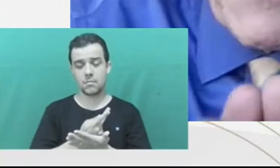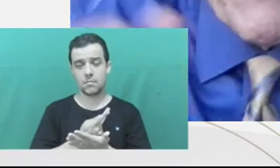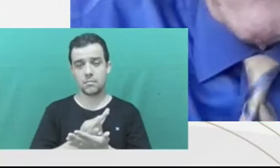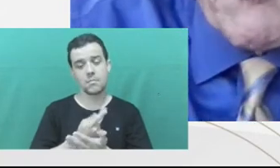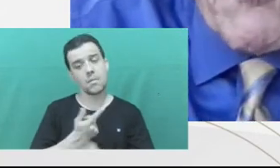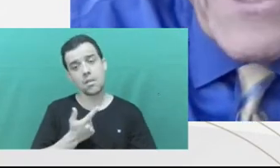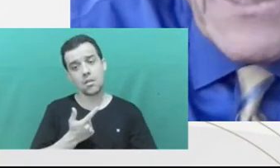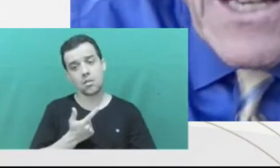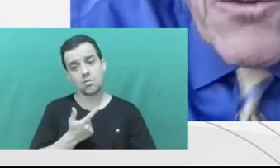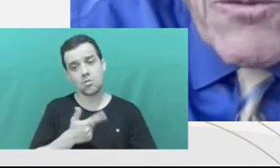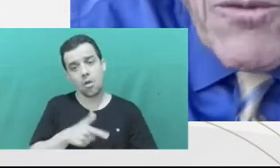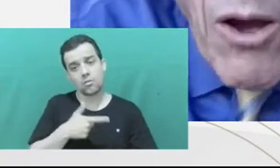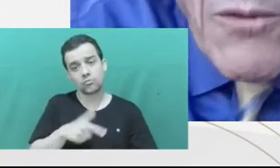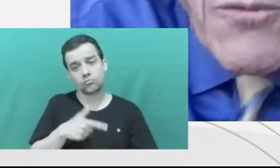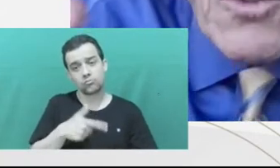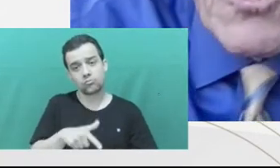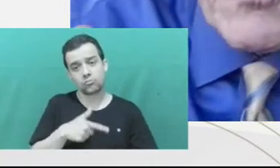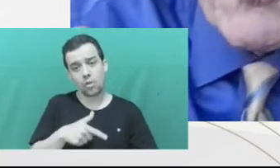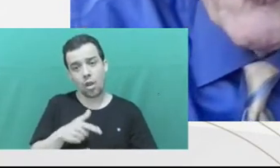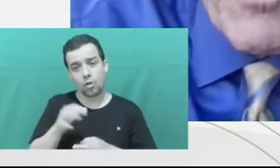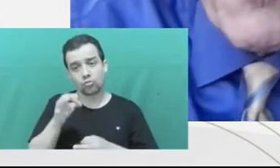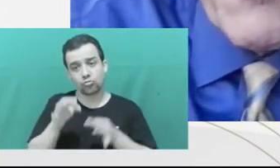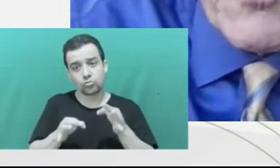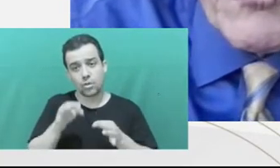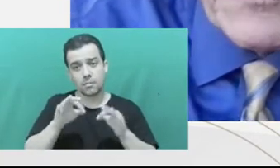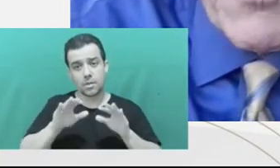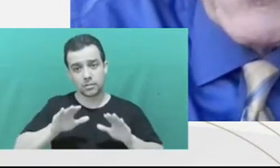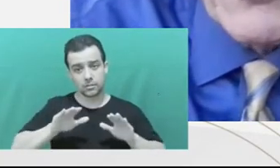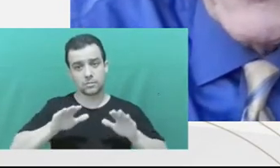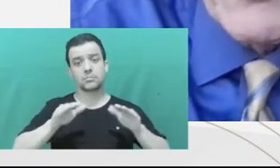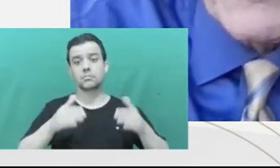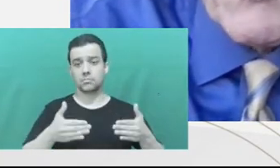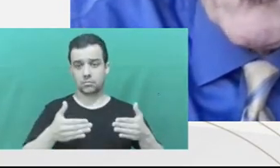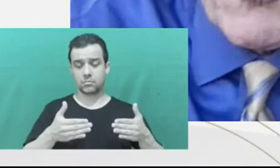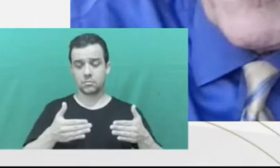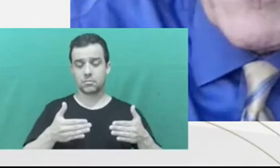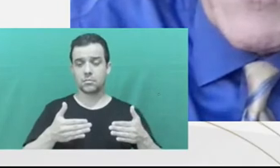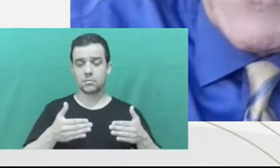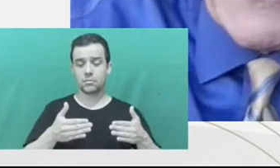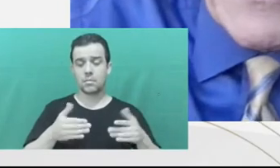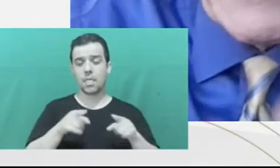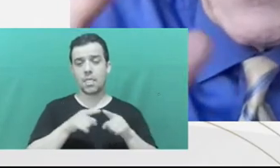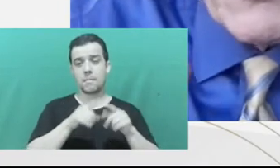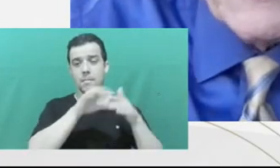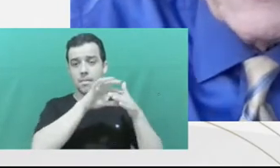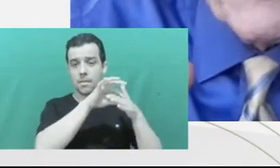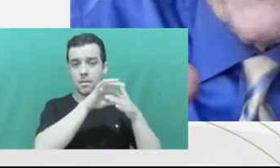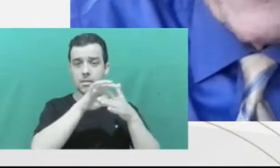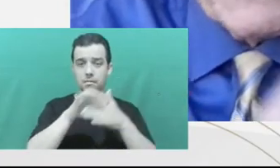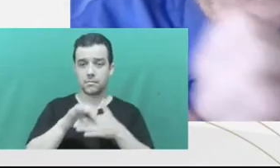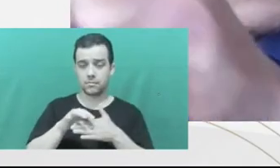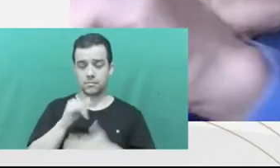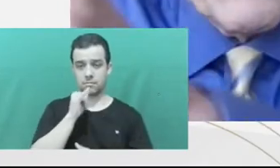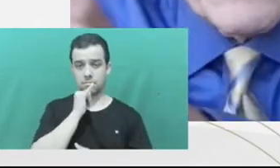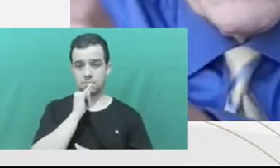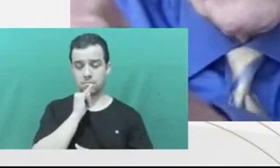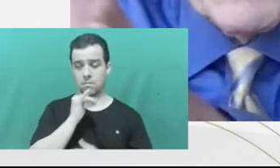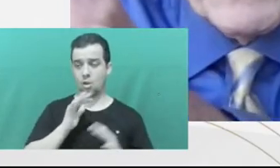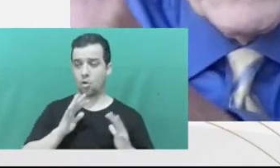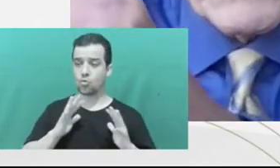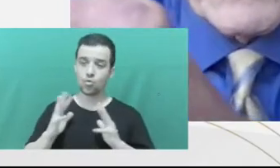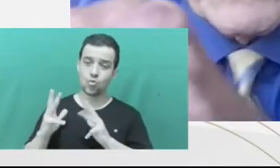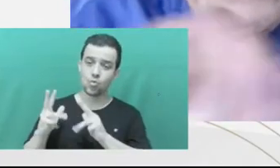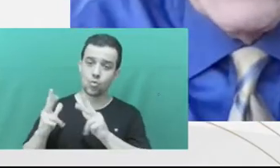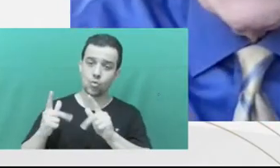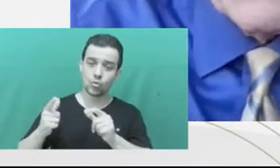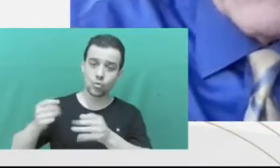But if you brought together all of you in a room, all of you experienced judges in a room, and said, here's the defendant. Here's this defendant's